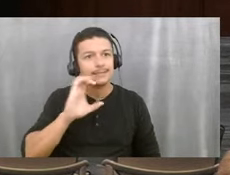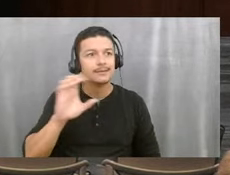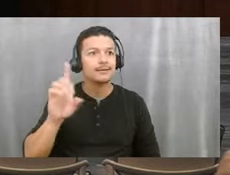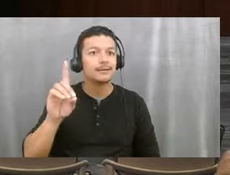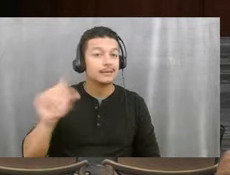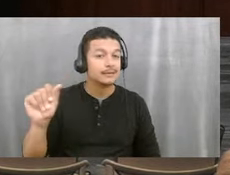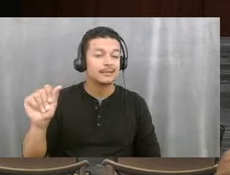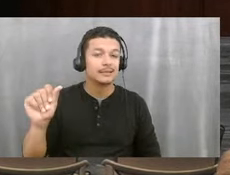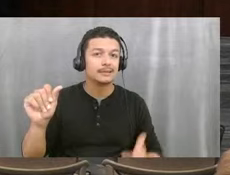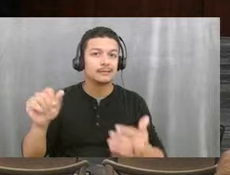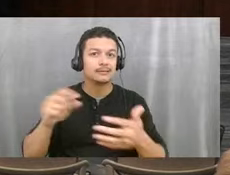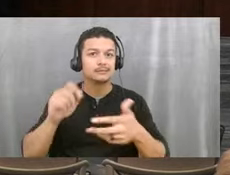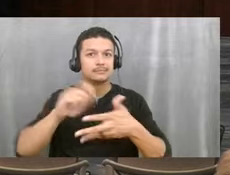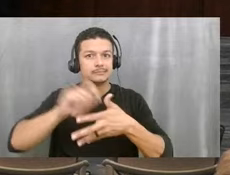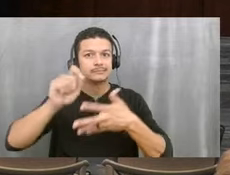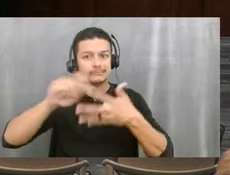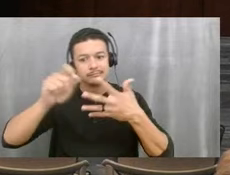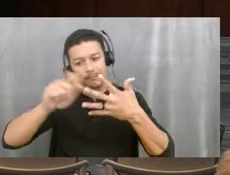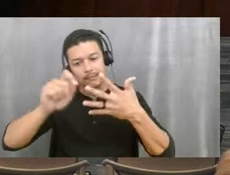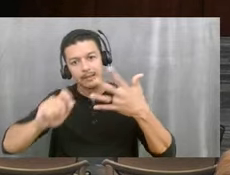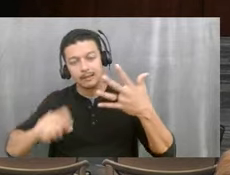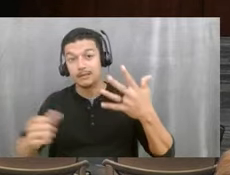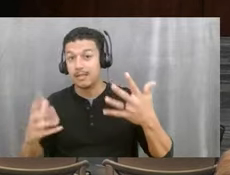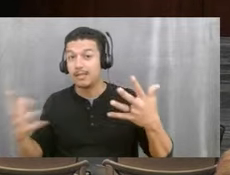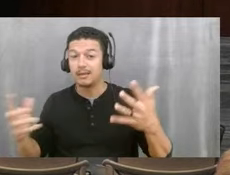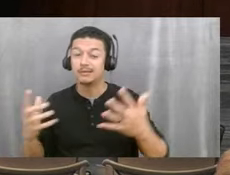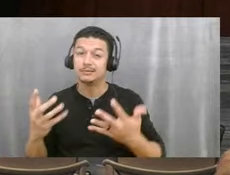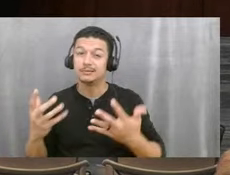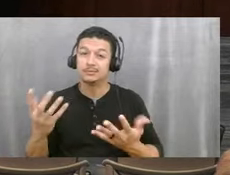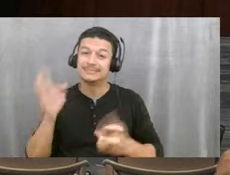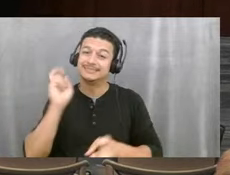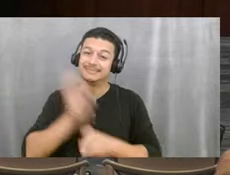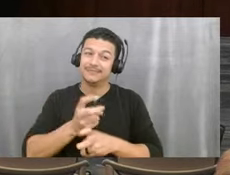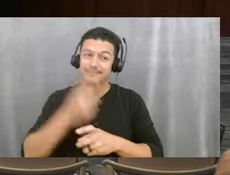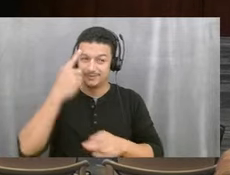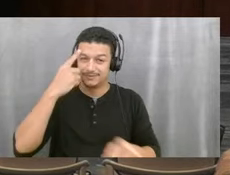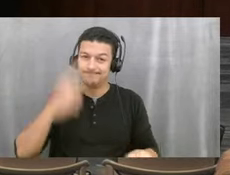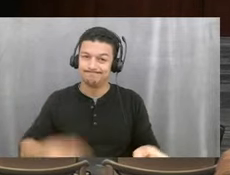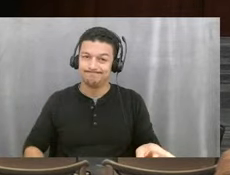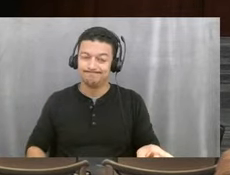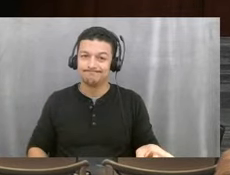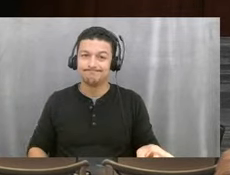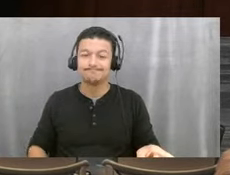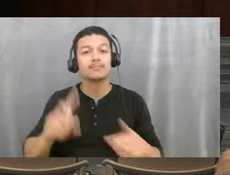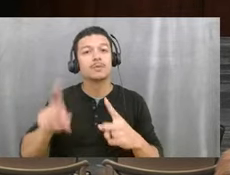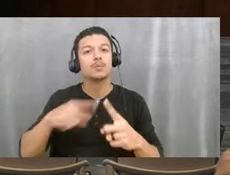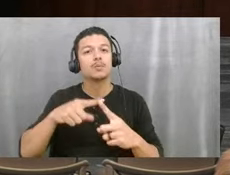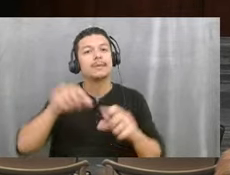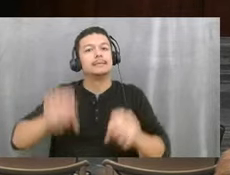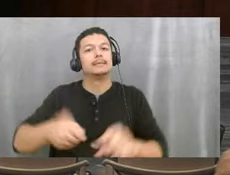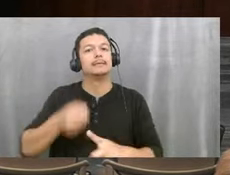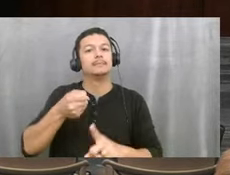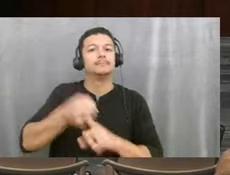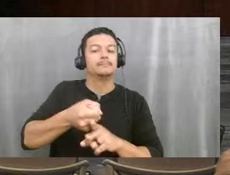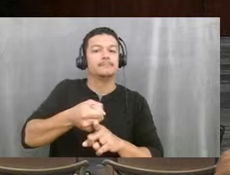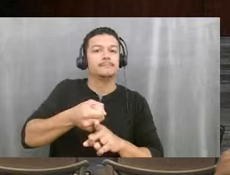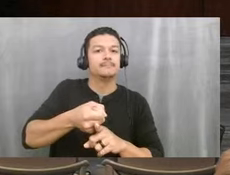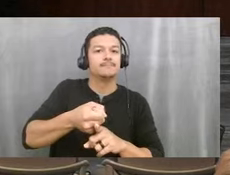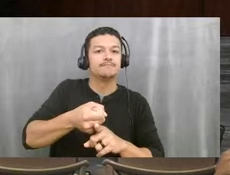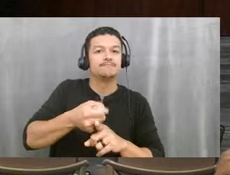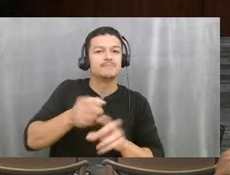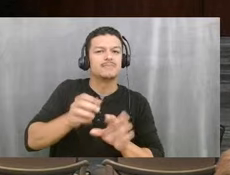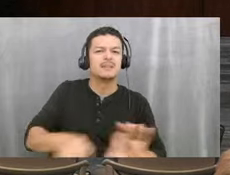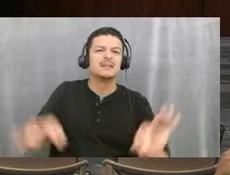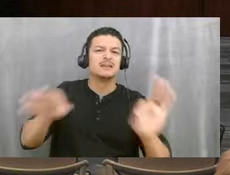boxes checked, which makes it difficult for this individual. And so when you can make an impact this important into someone's